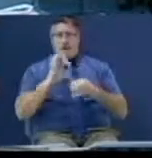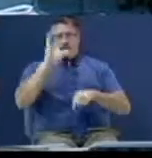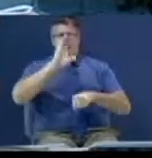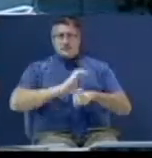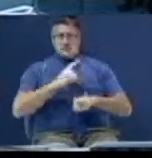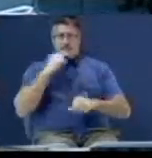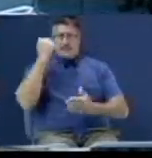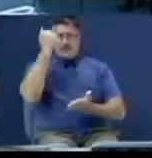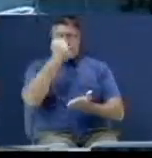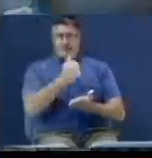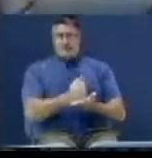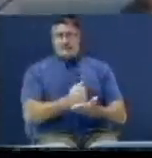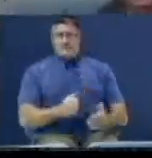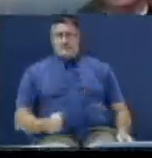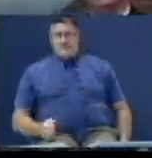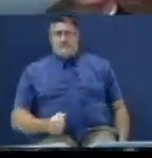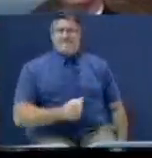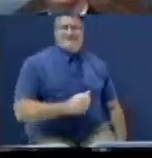somebody shout.